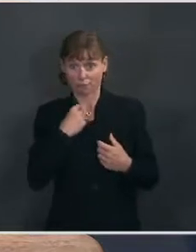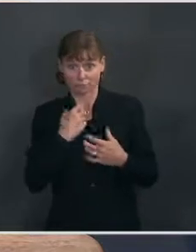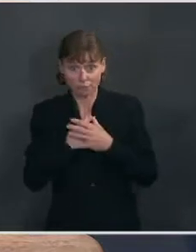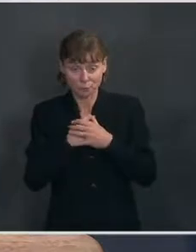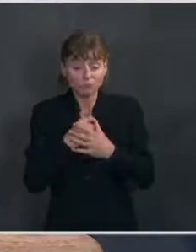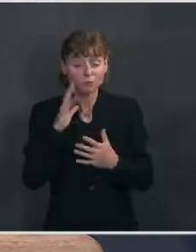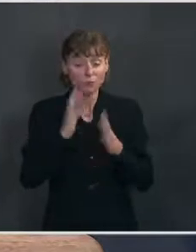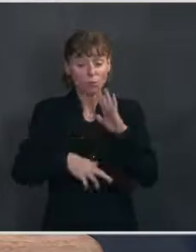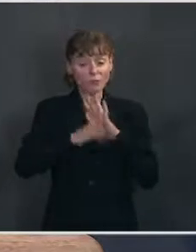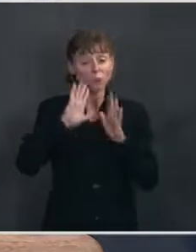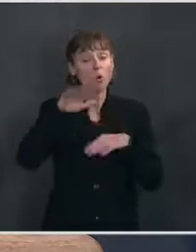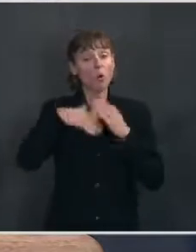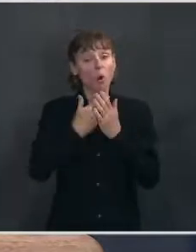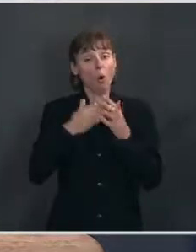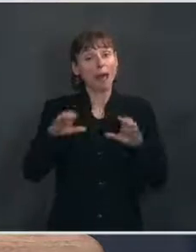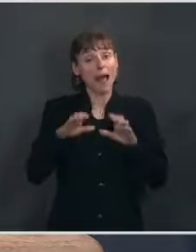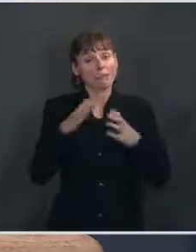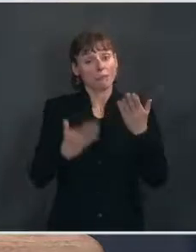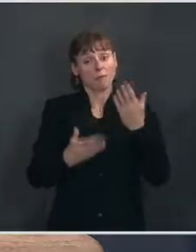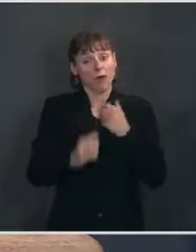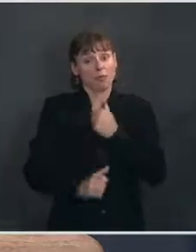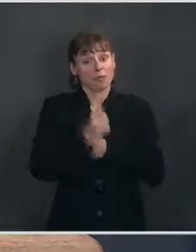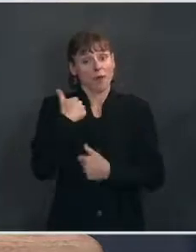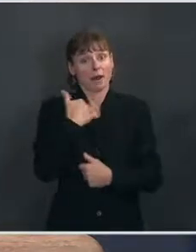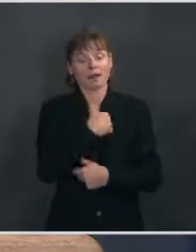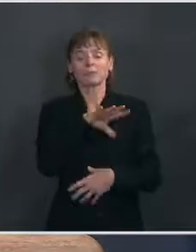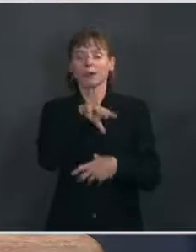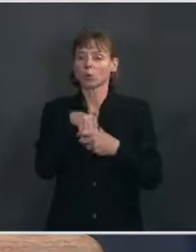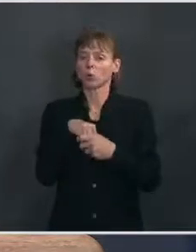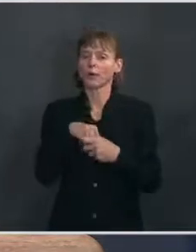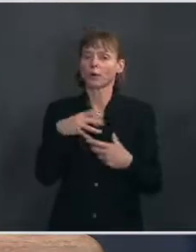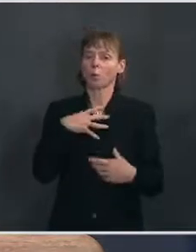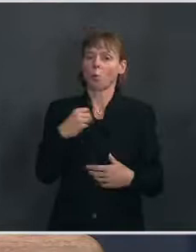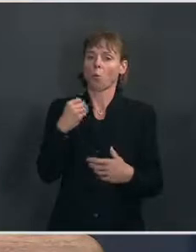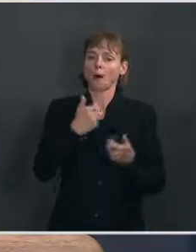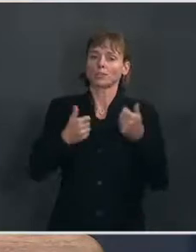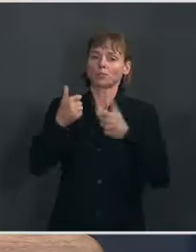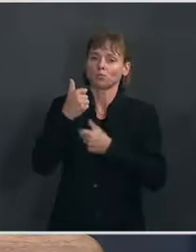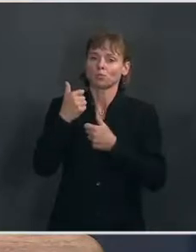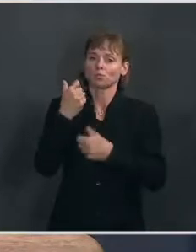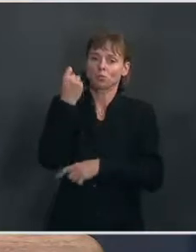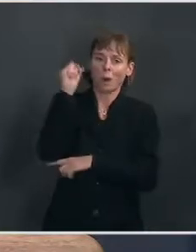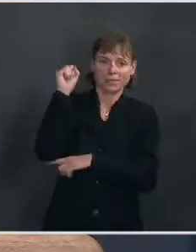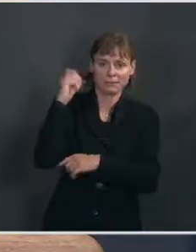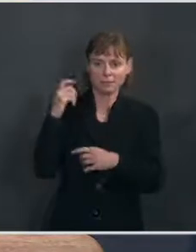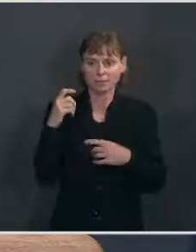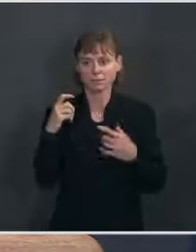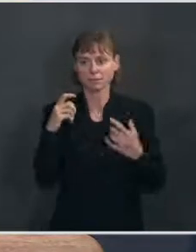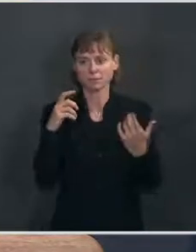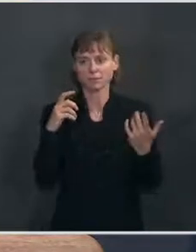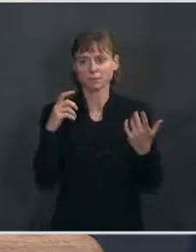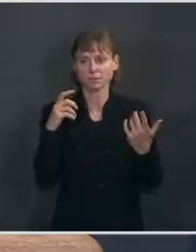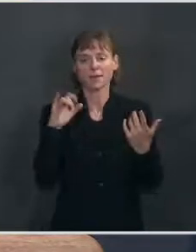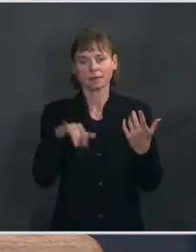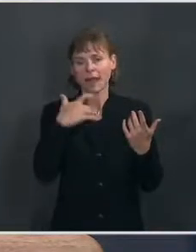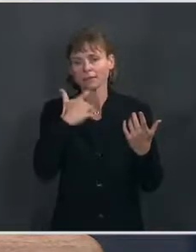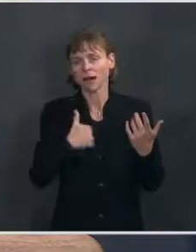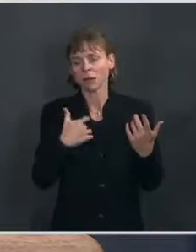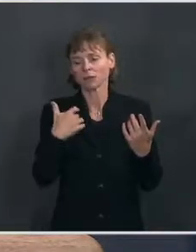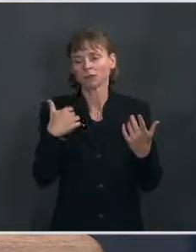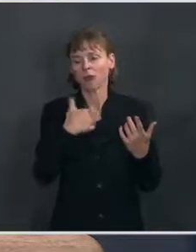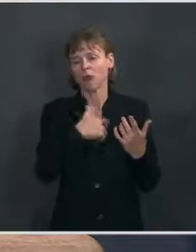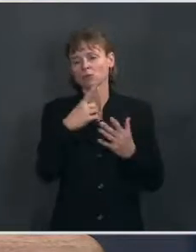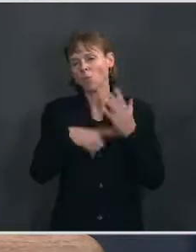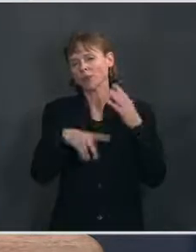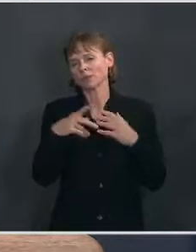could pose a threat, including the activities of white supremacists, tells you what a priority is and tells you that we believe that